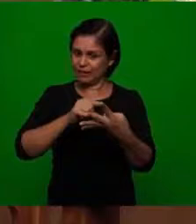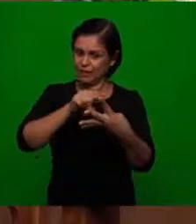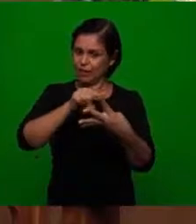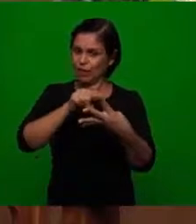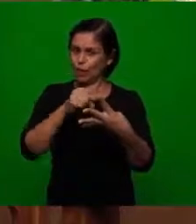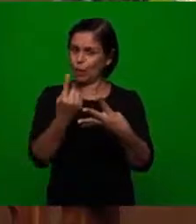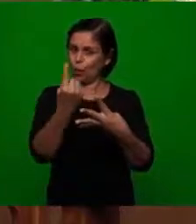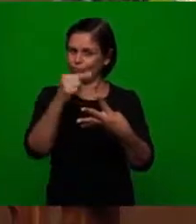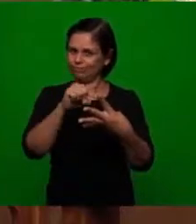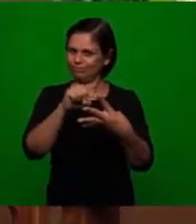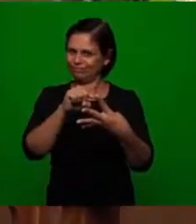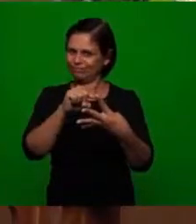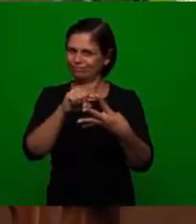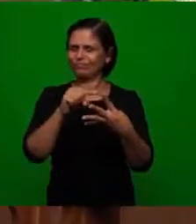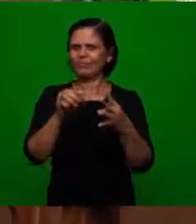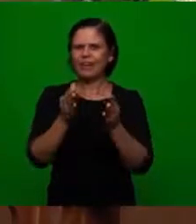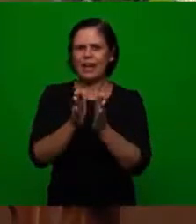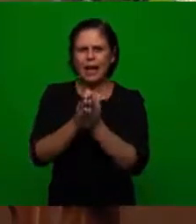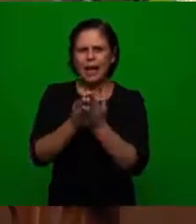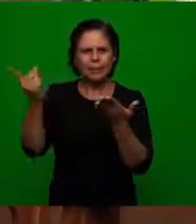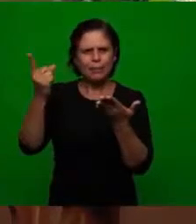this is just one of them